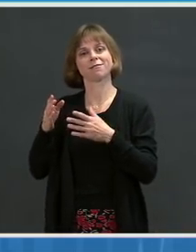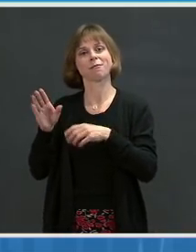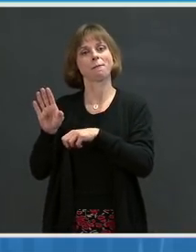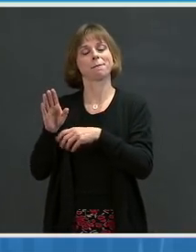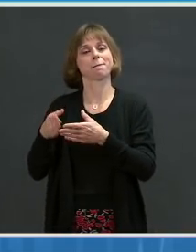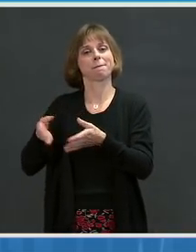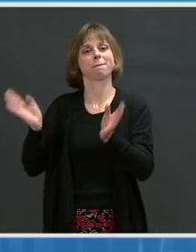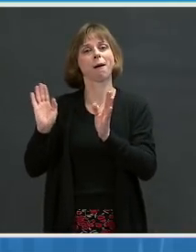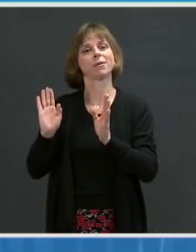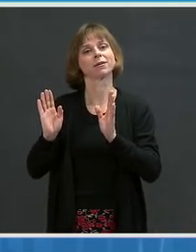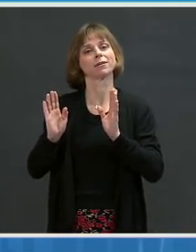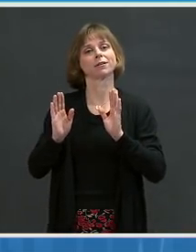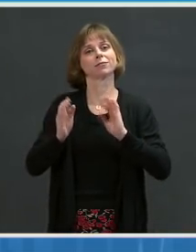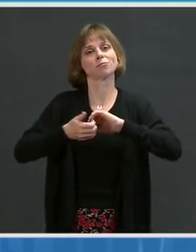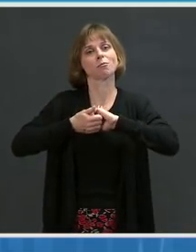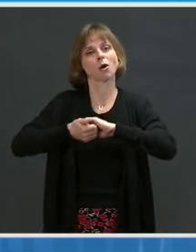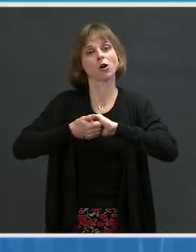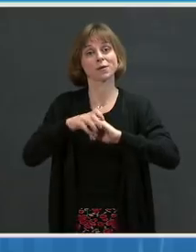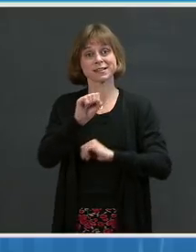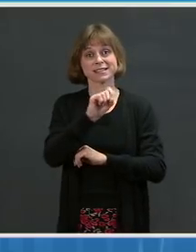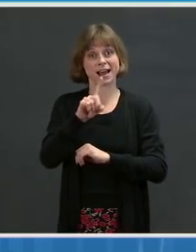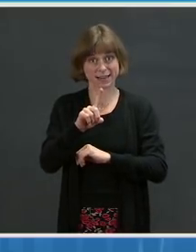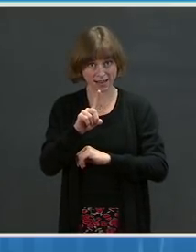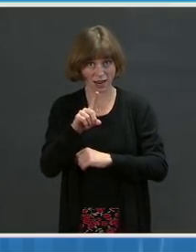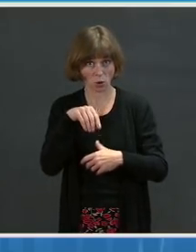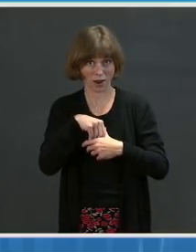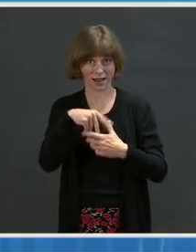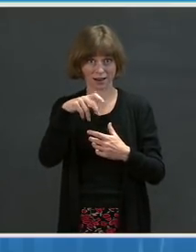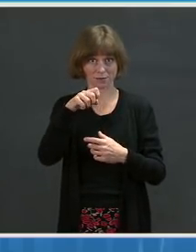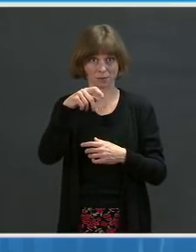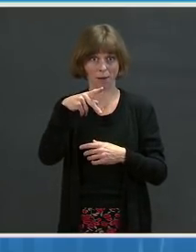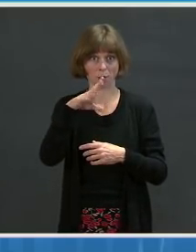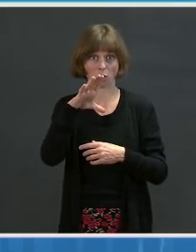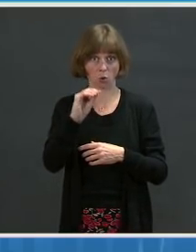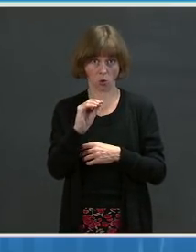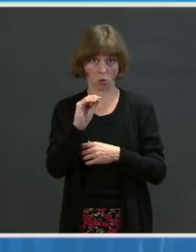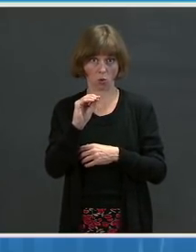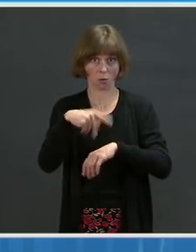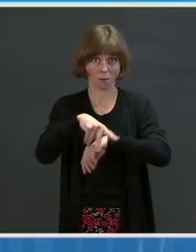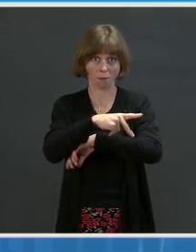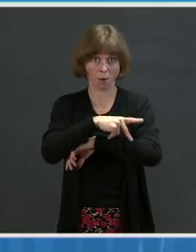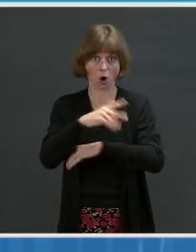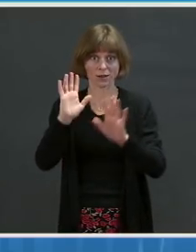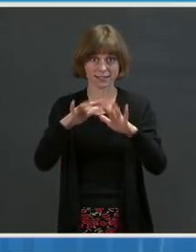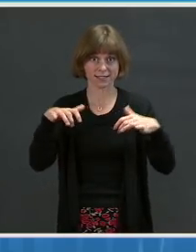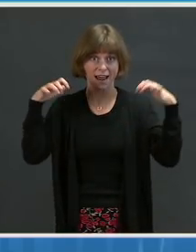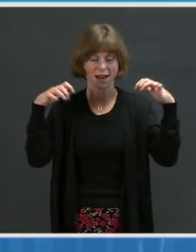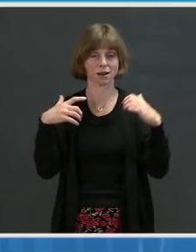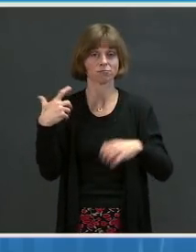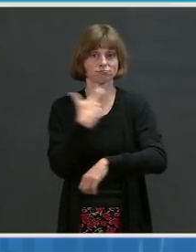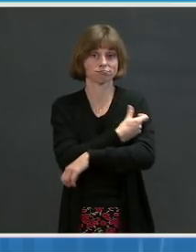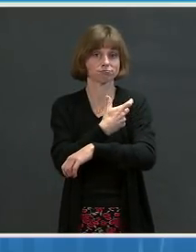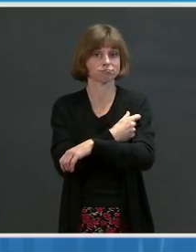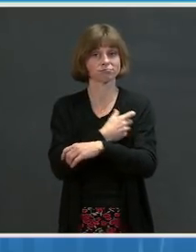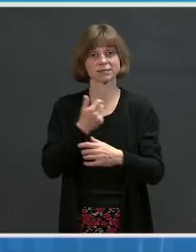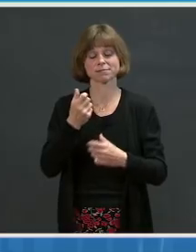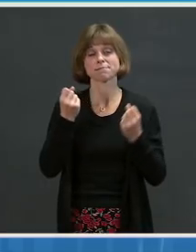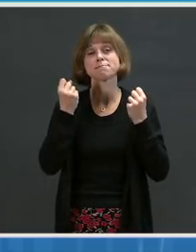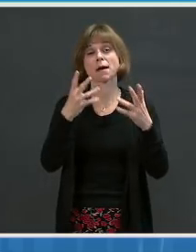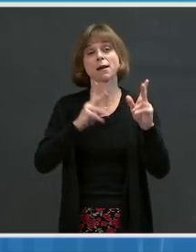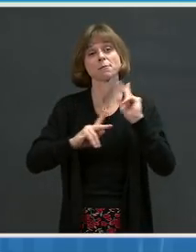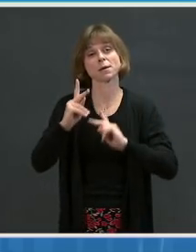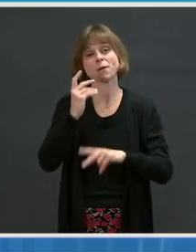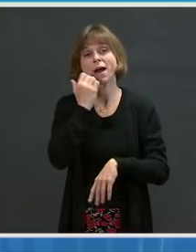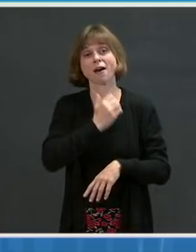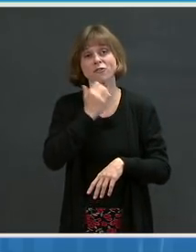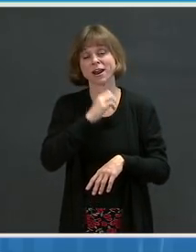vaccination super sites, like the one in Petco Park Stadium, are vaccinating thousands of people a day. And in Colorado, where there